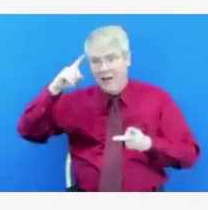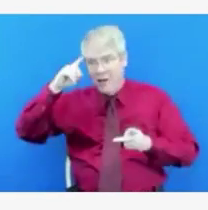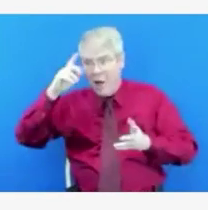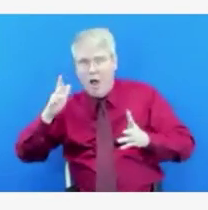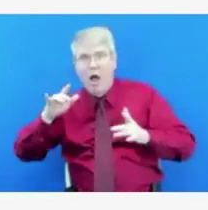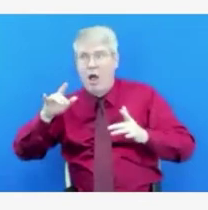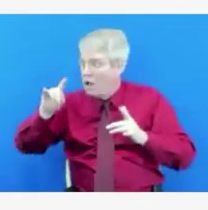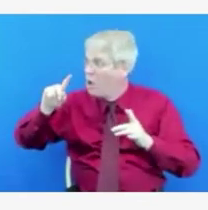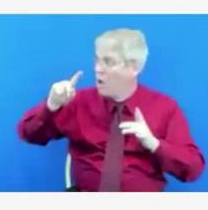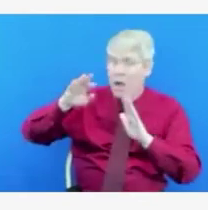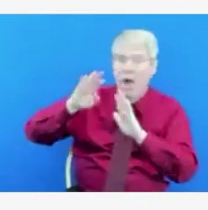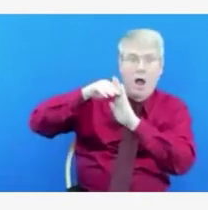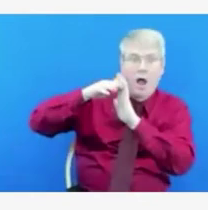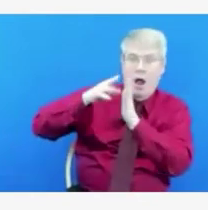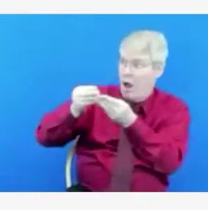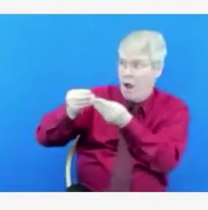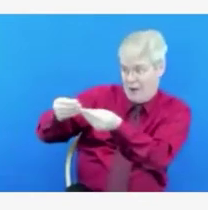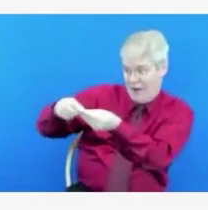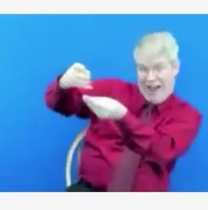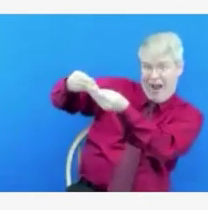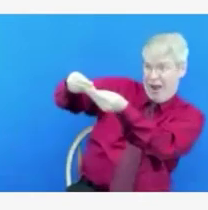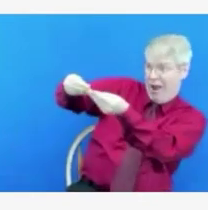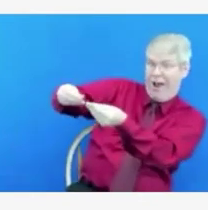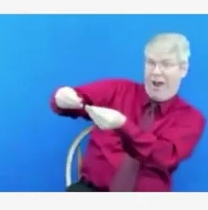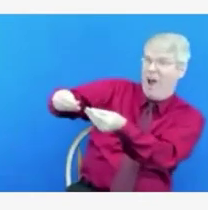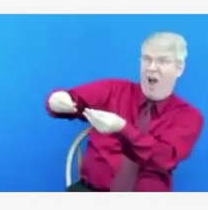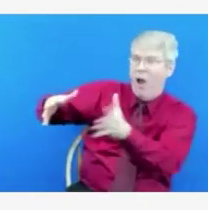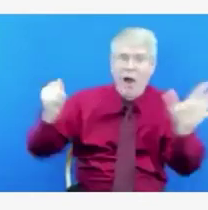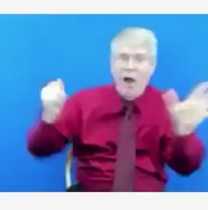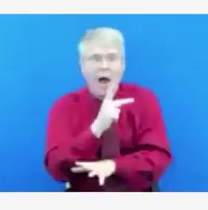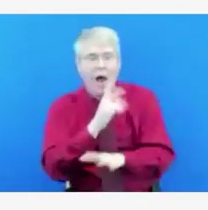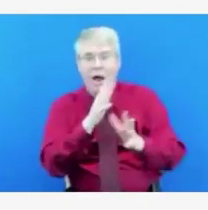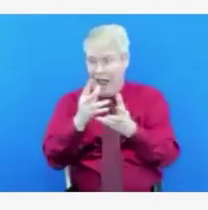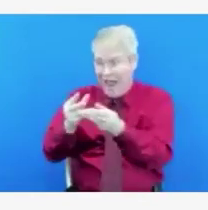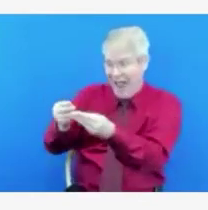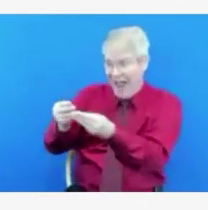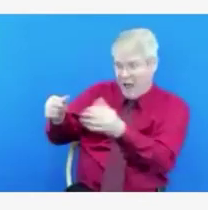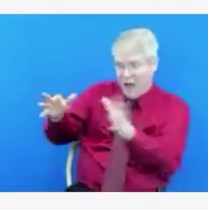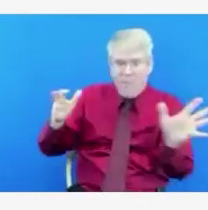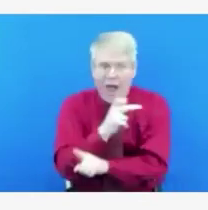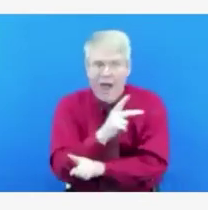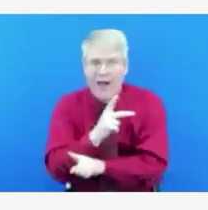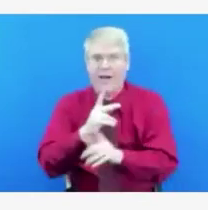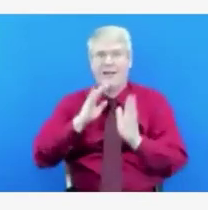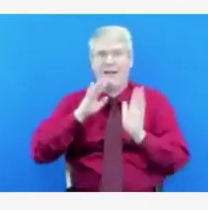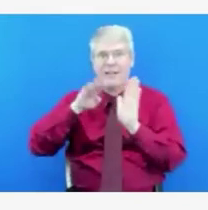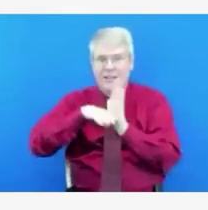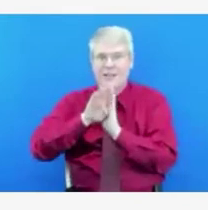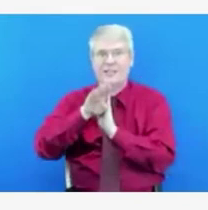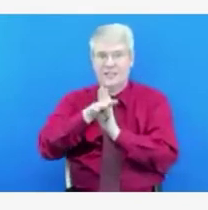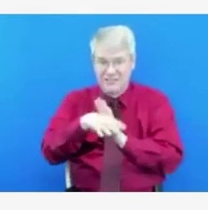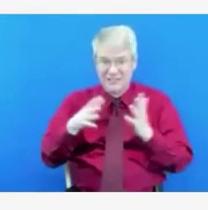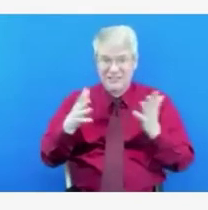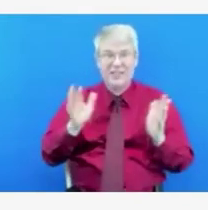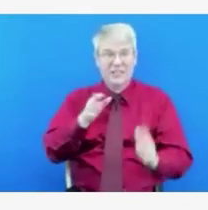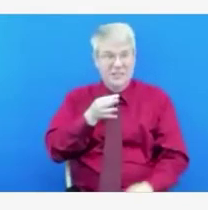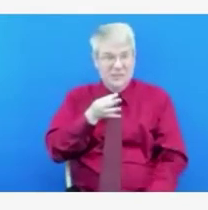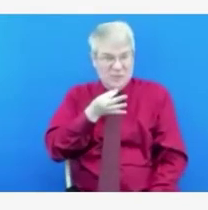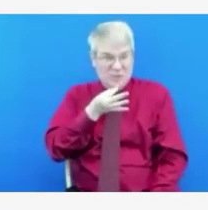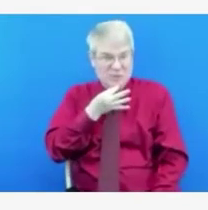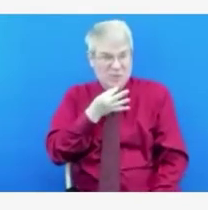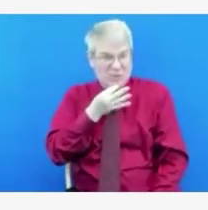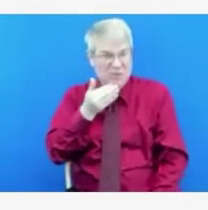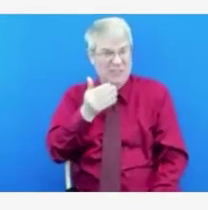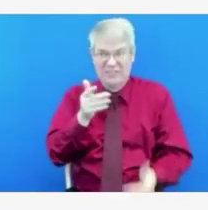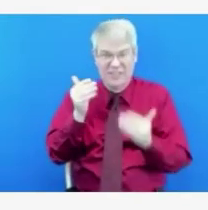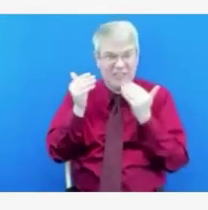excuse me, because Halloween and many other holidays are right around the corner. And it's important for us to emphasize that we need